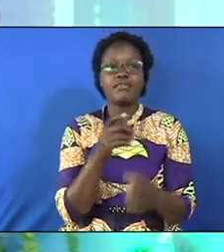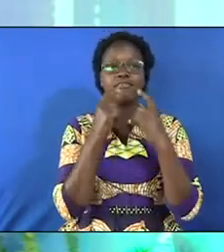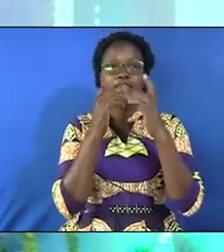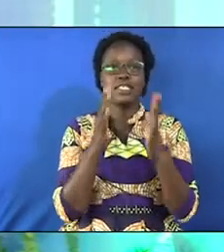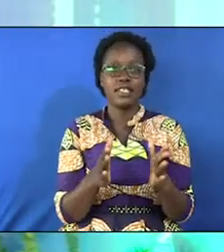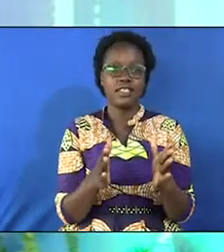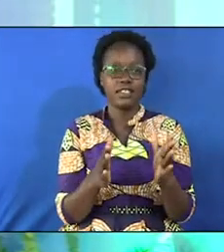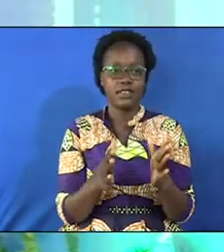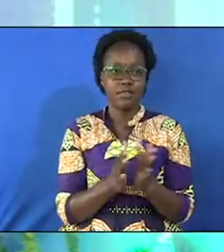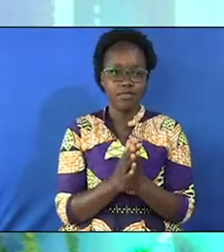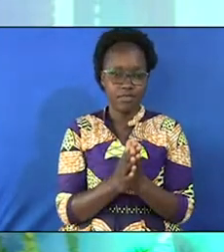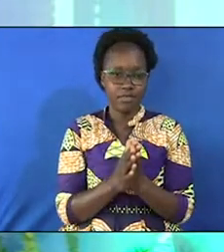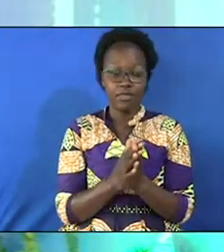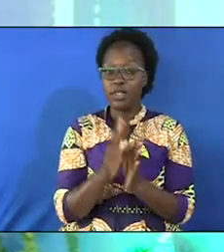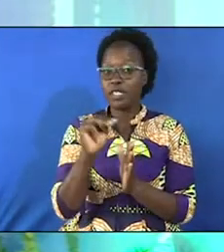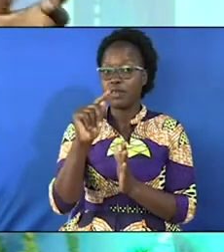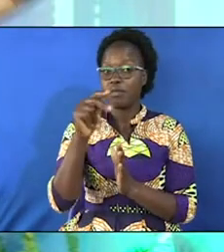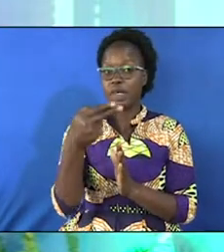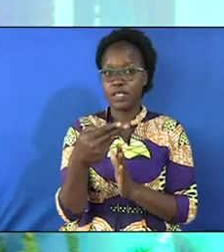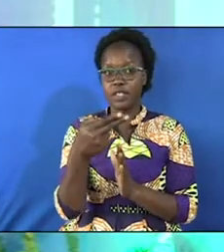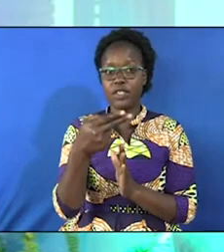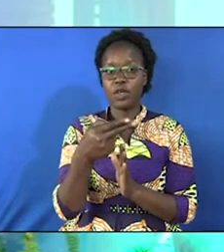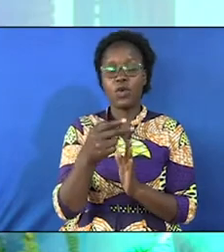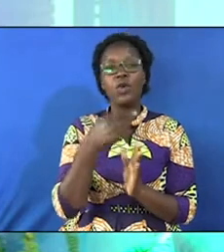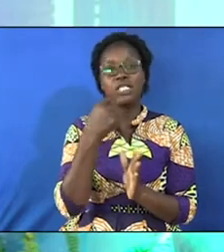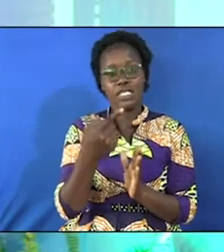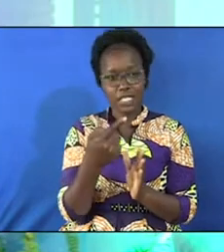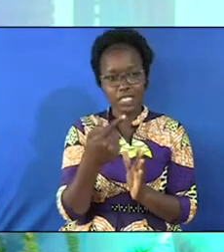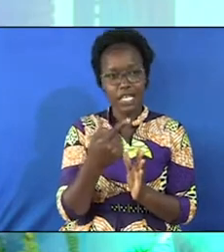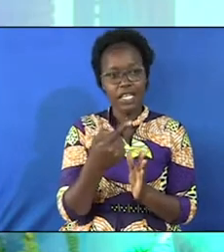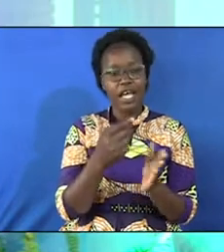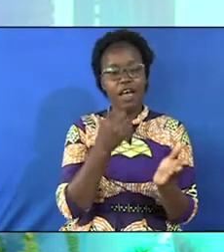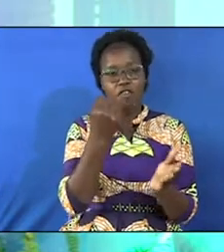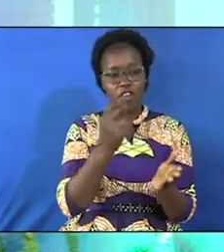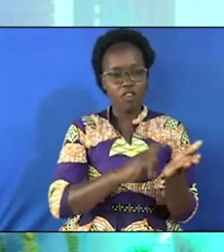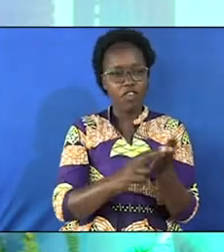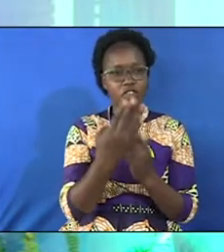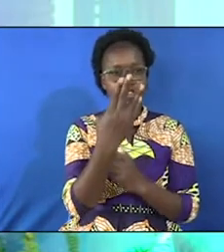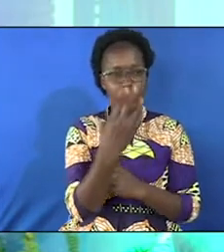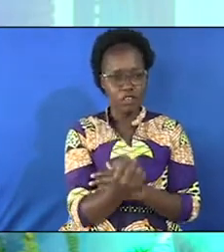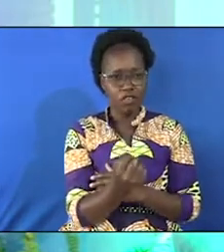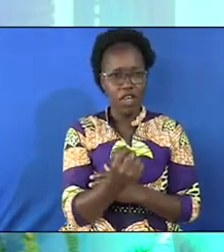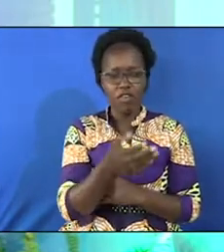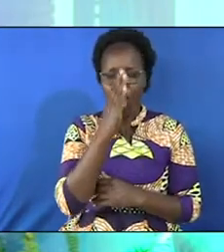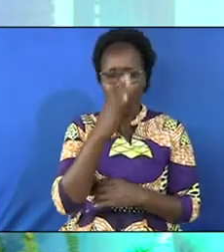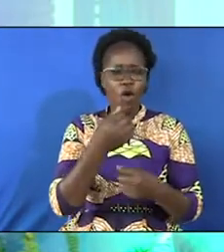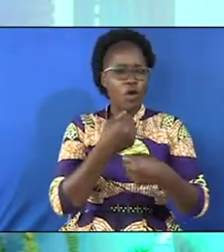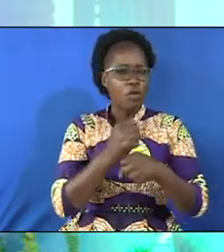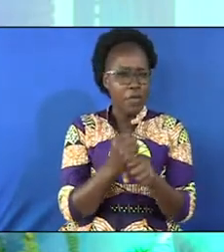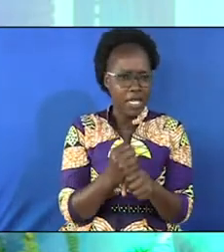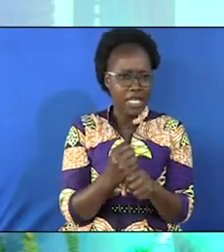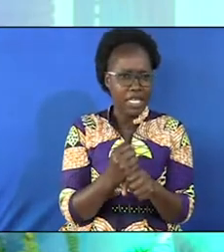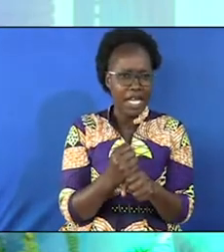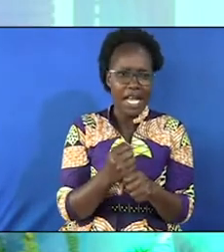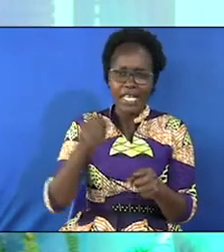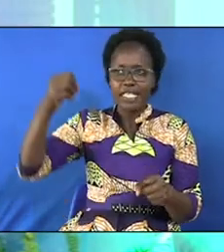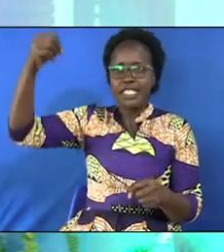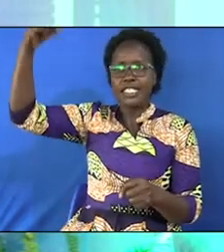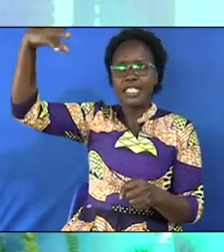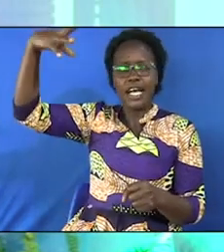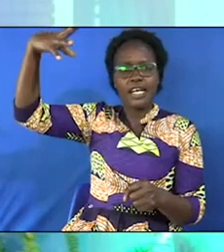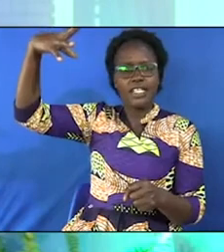okay let me quote Matthew says in 545 that God maketh the son to rise